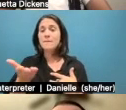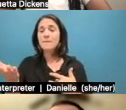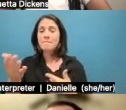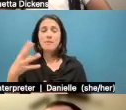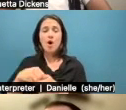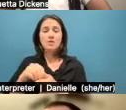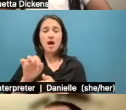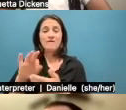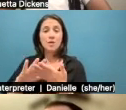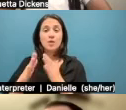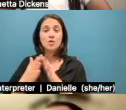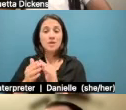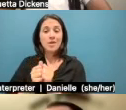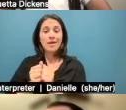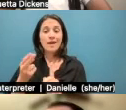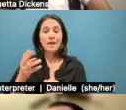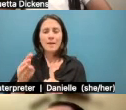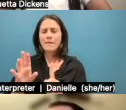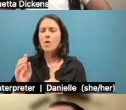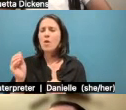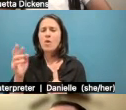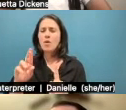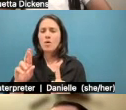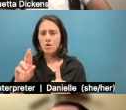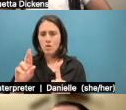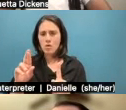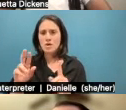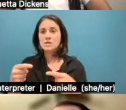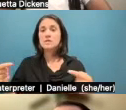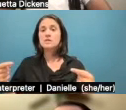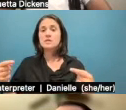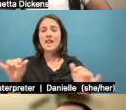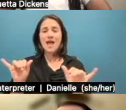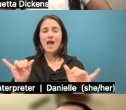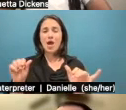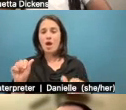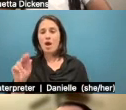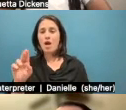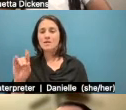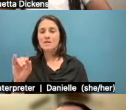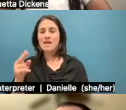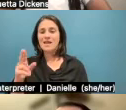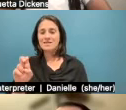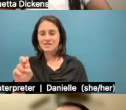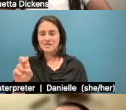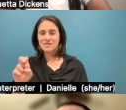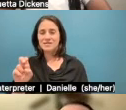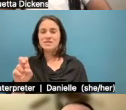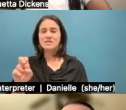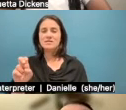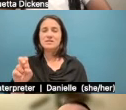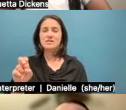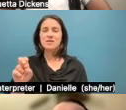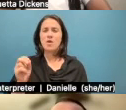community with him versus sort of this audience, kind of nameless, faceless, or